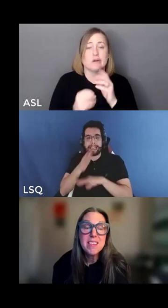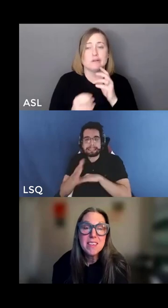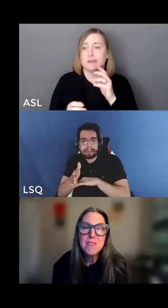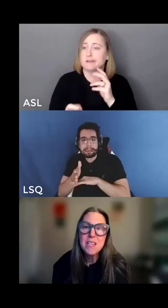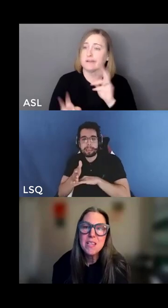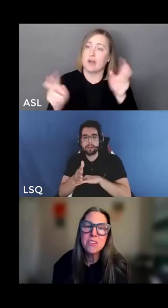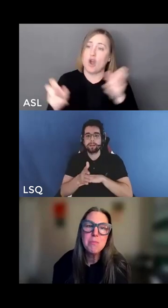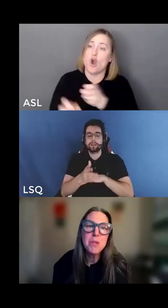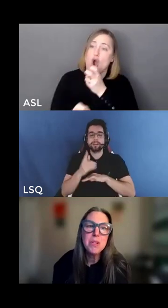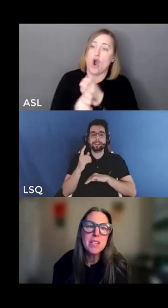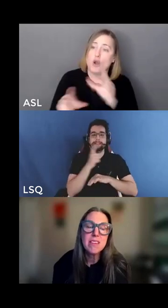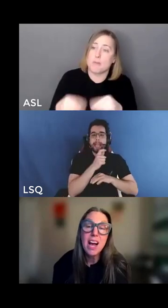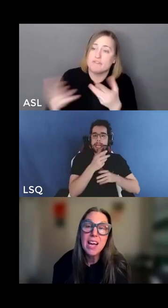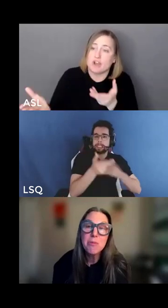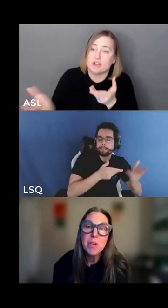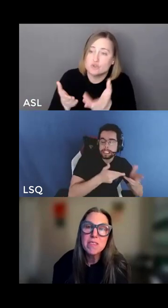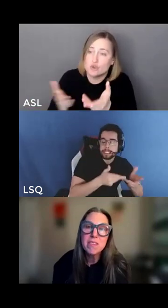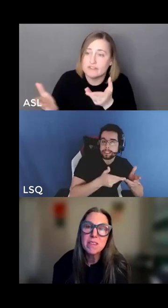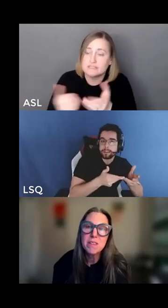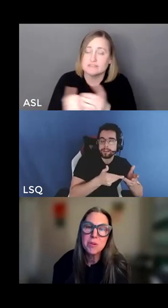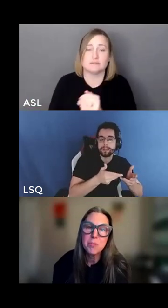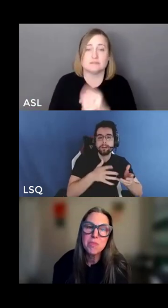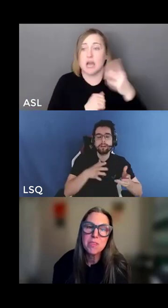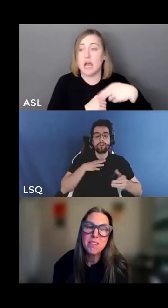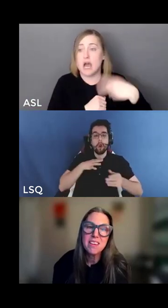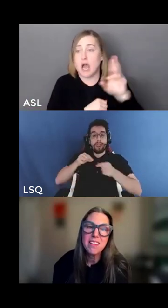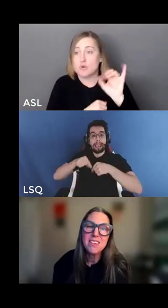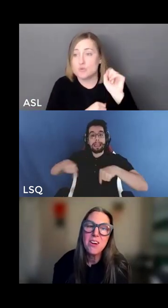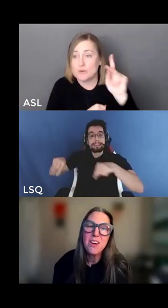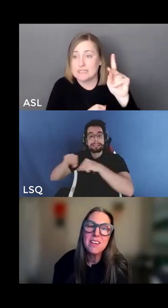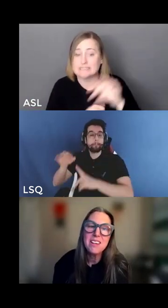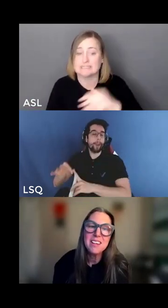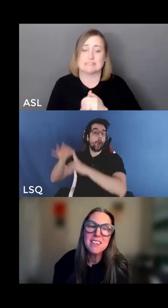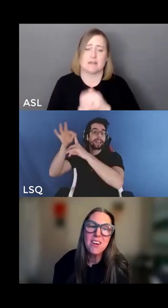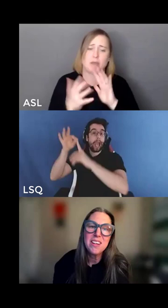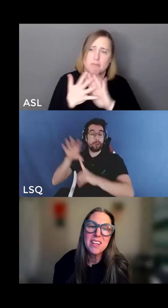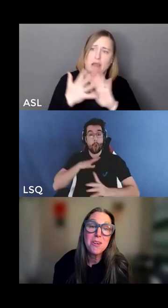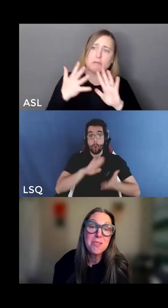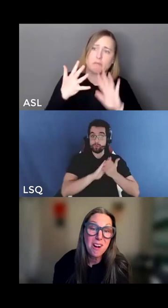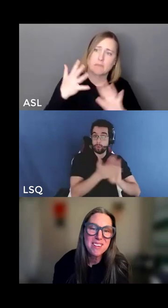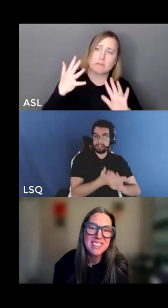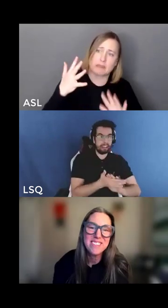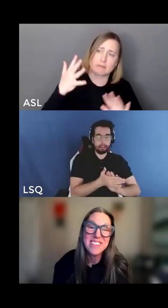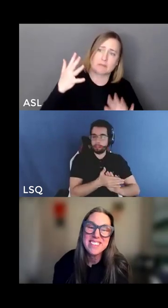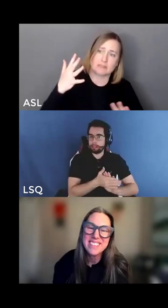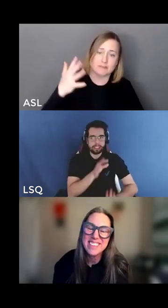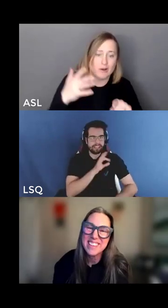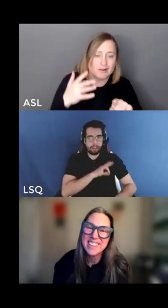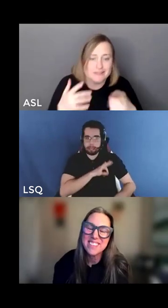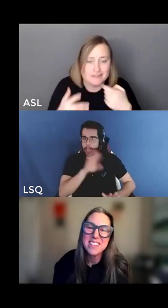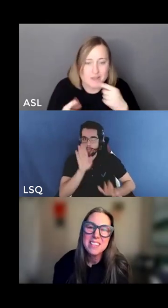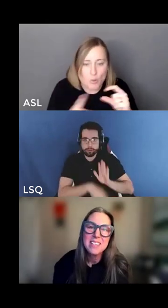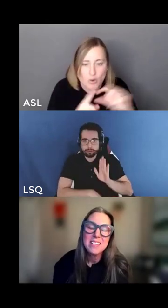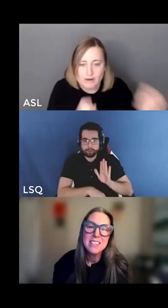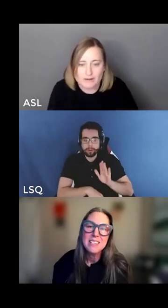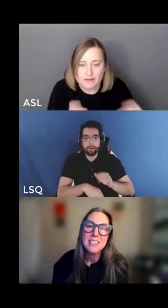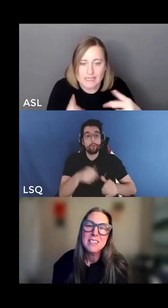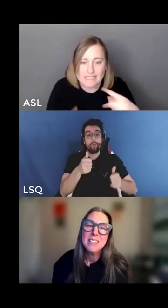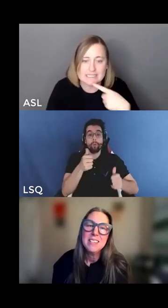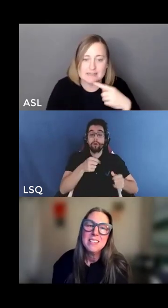disadvantaged communities high risk groups and on and on it goes hardly reached thank you